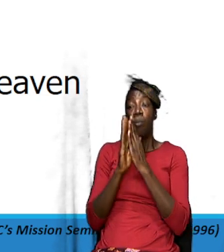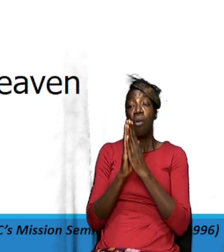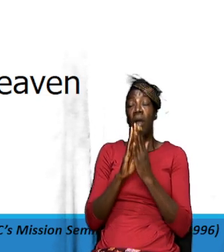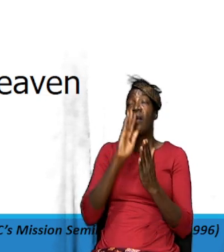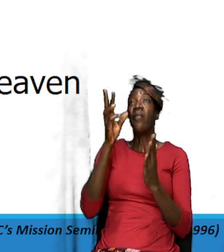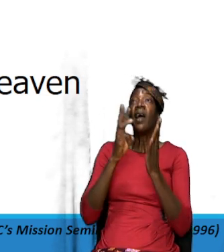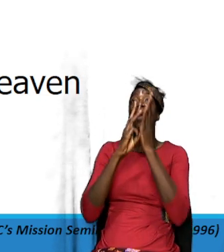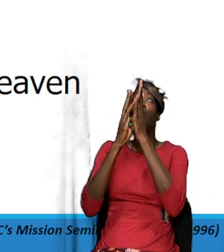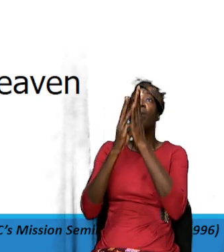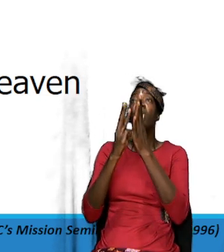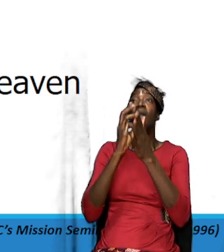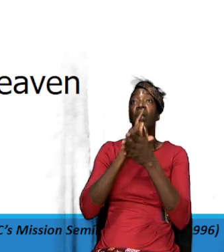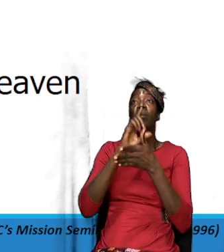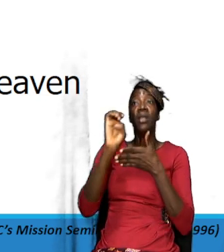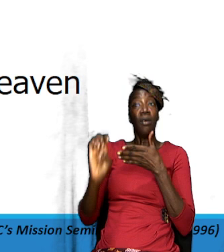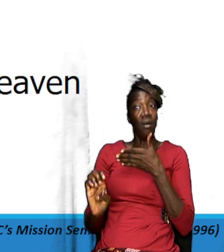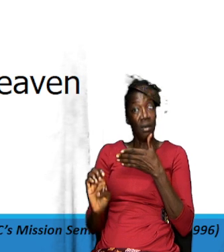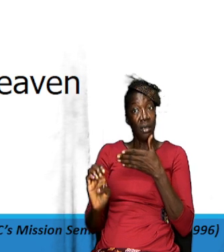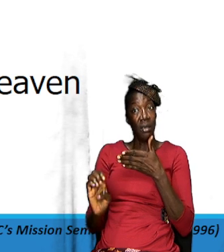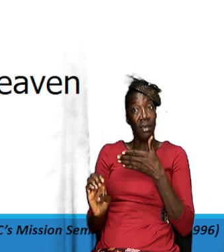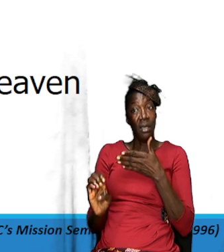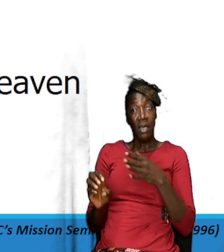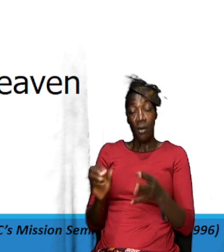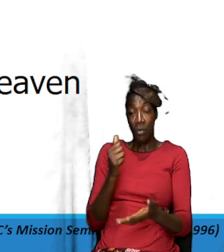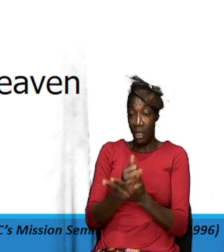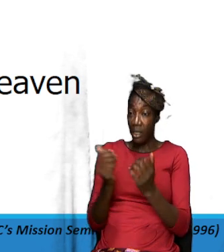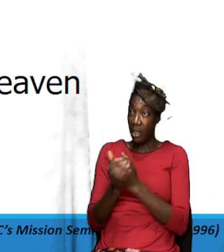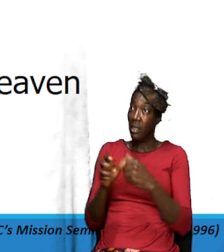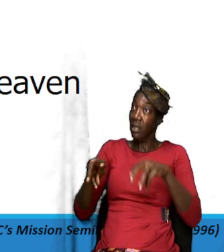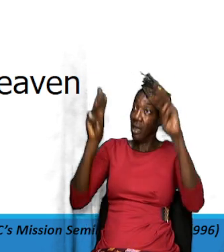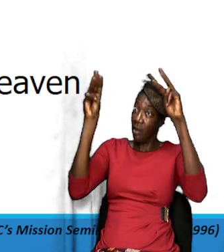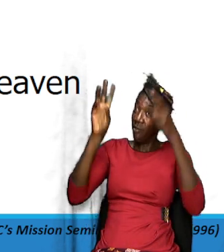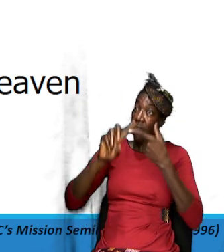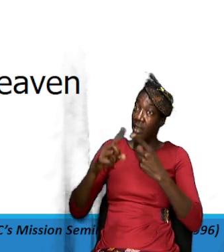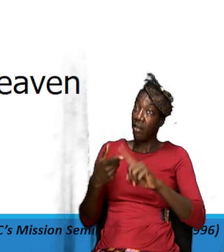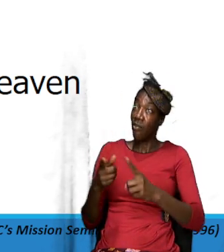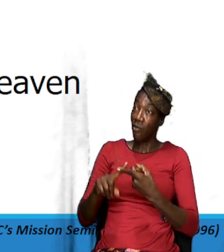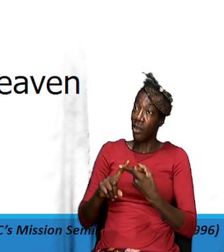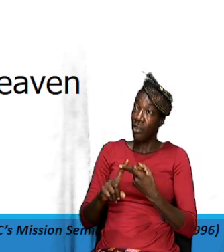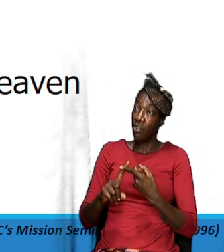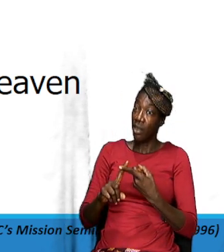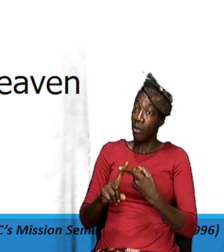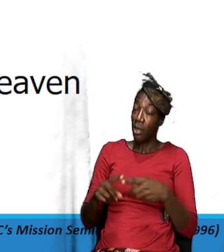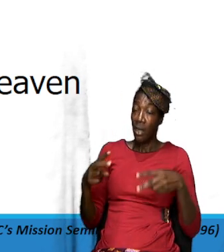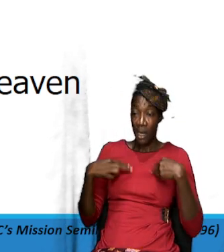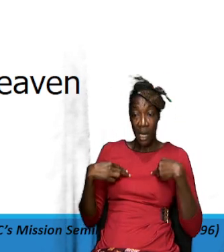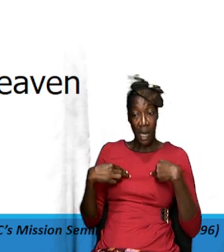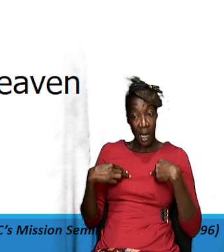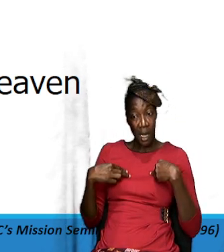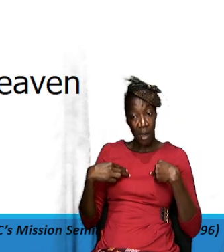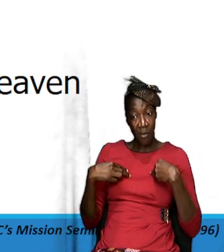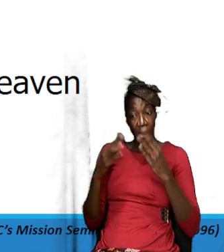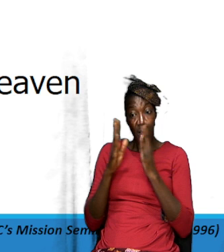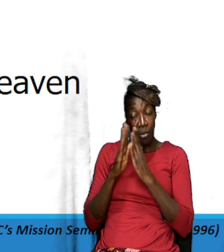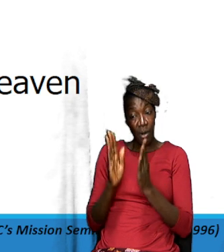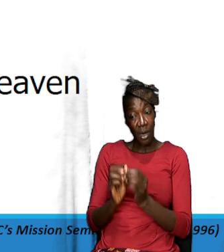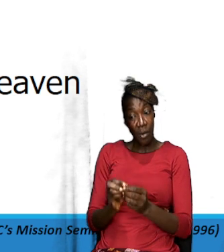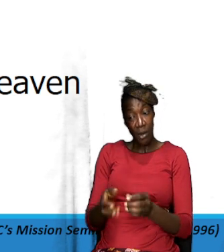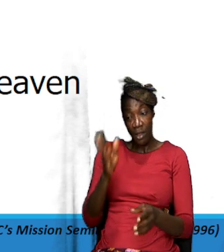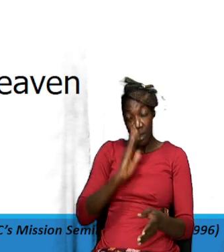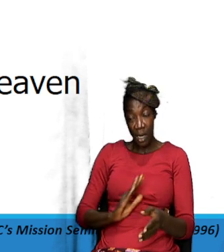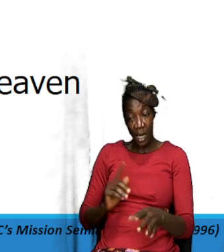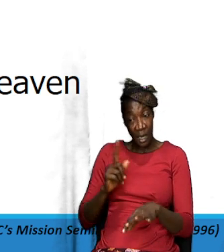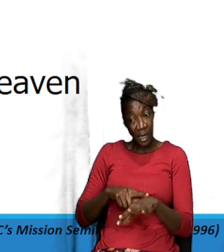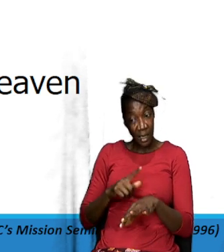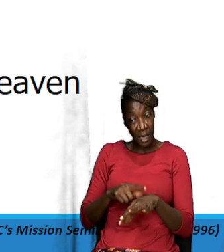willing to sacrifice that friendship so that we can have friendship with God so it is a time that we spent also